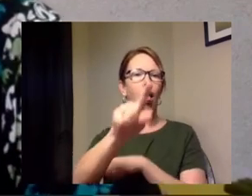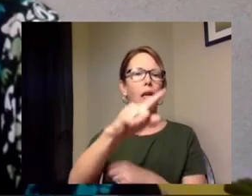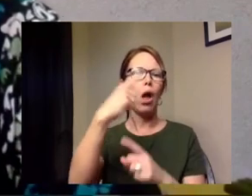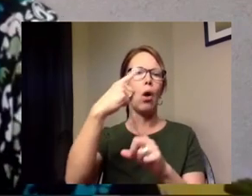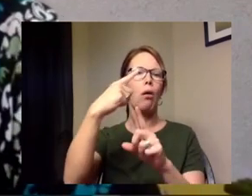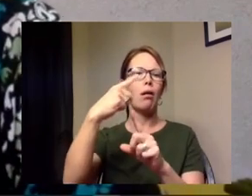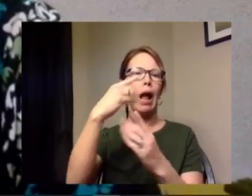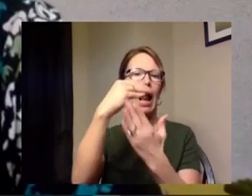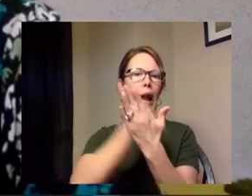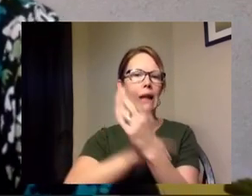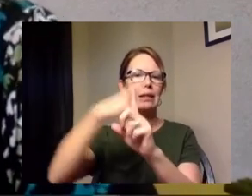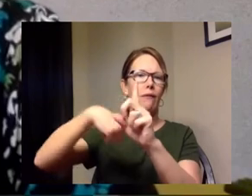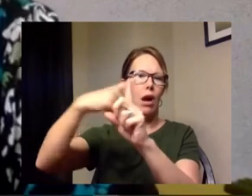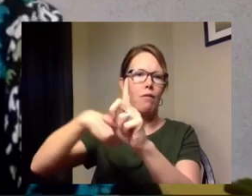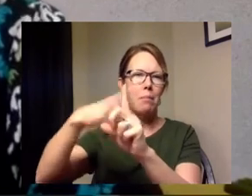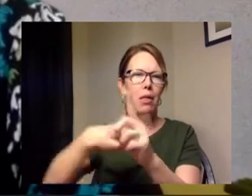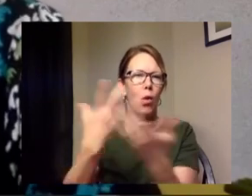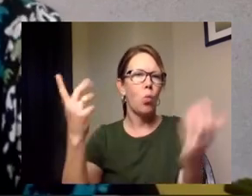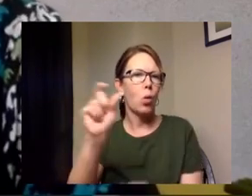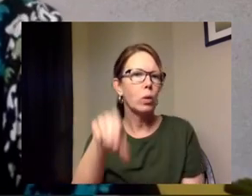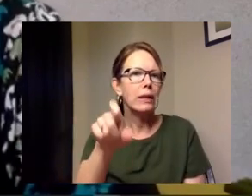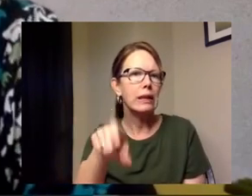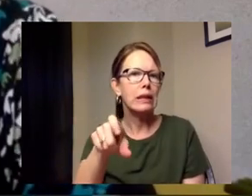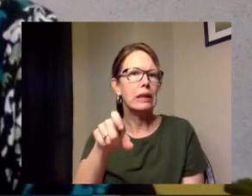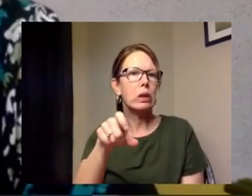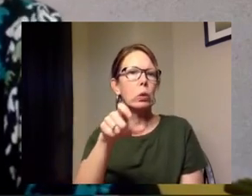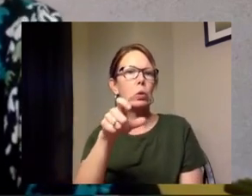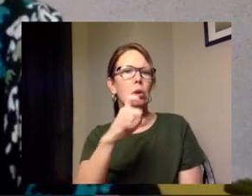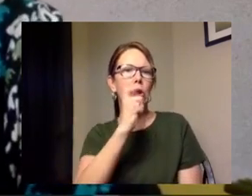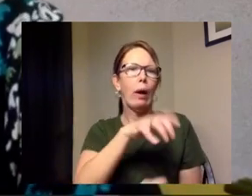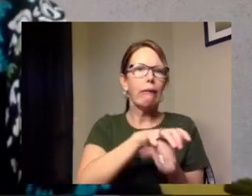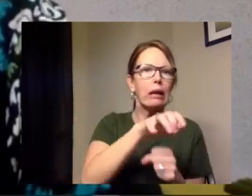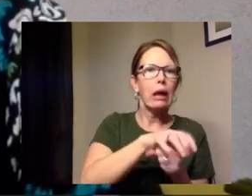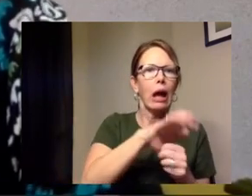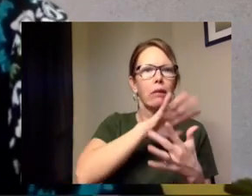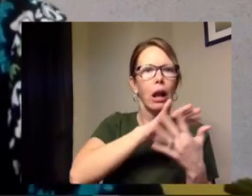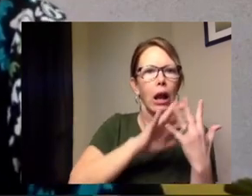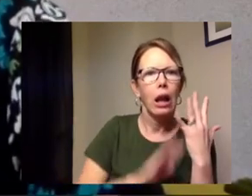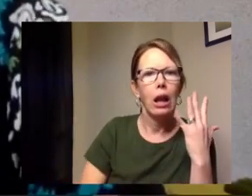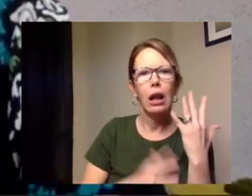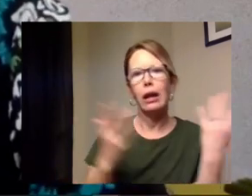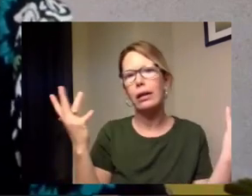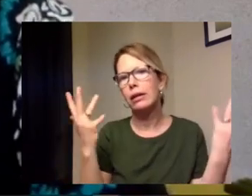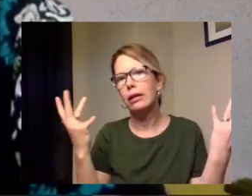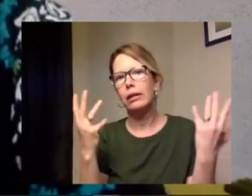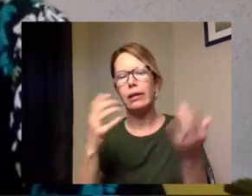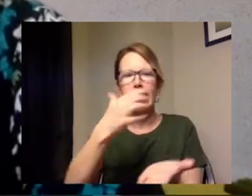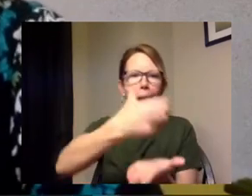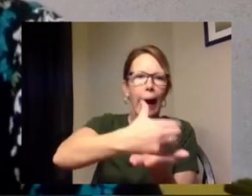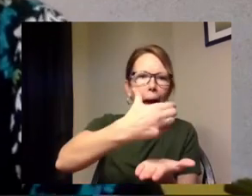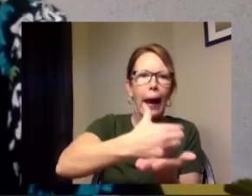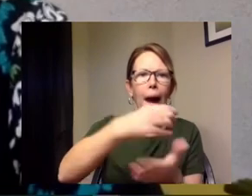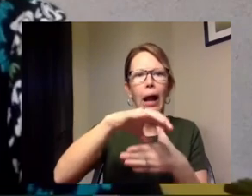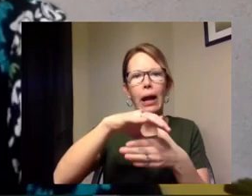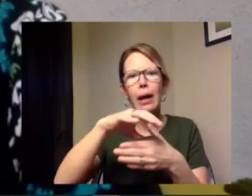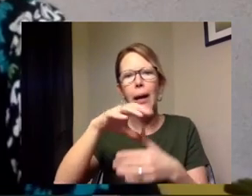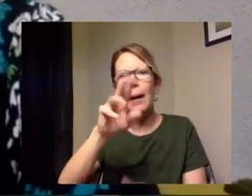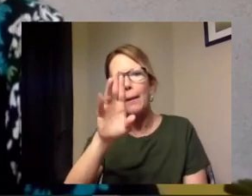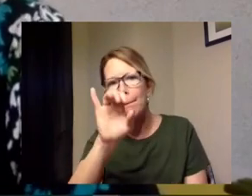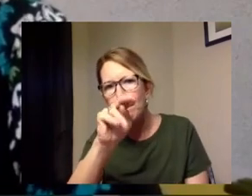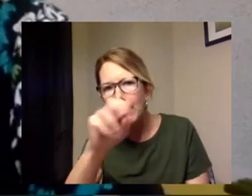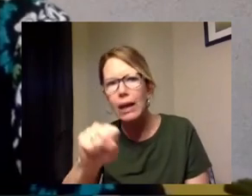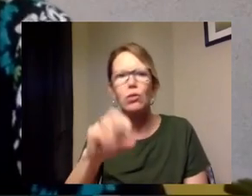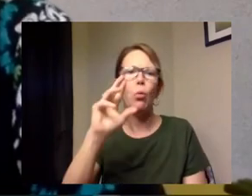we need that month of what we might be low on so if we're low on canned beans or